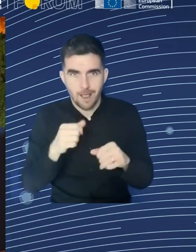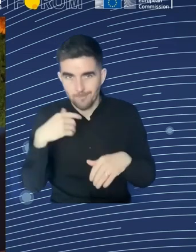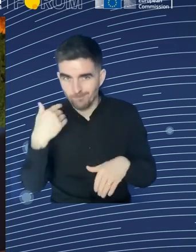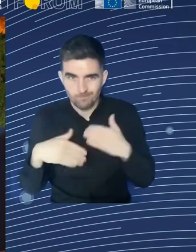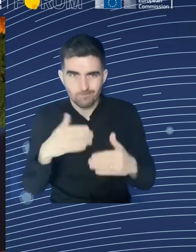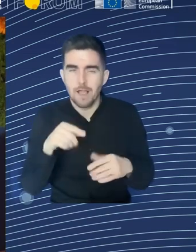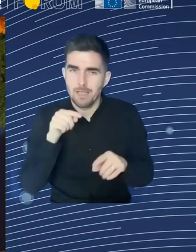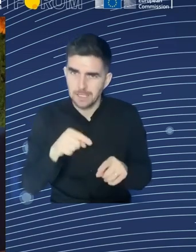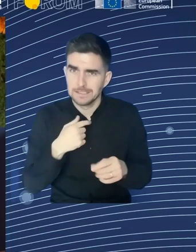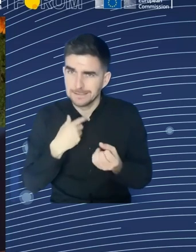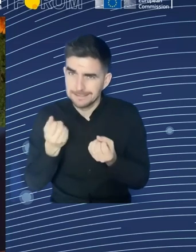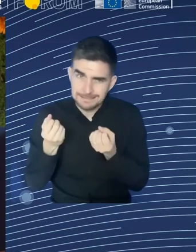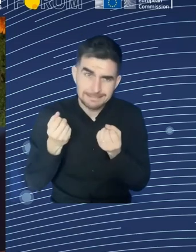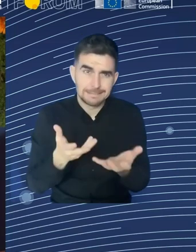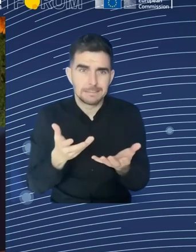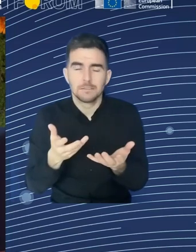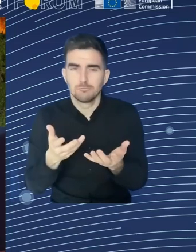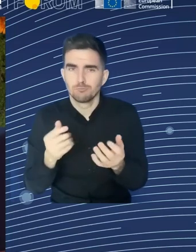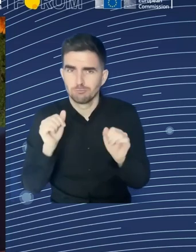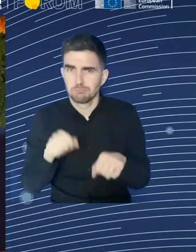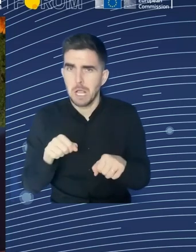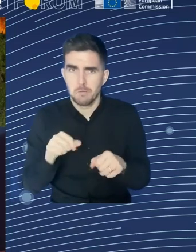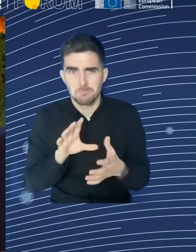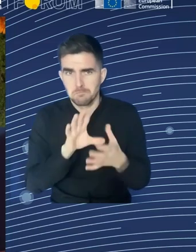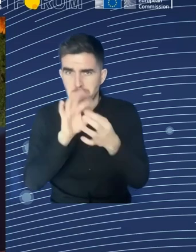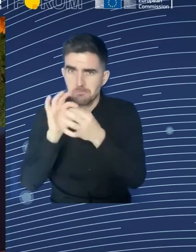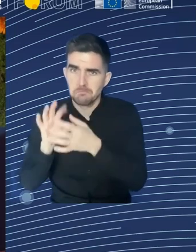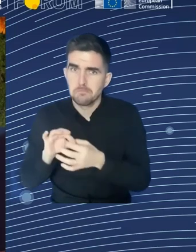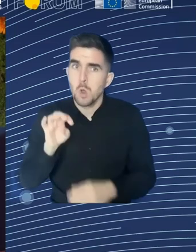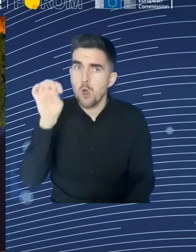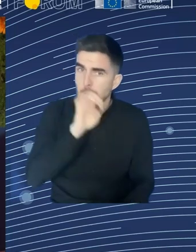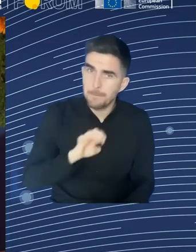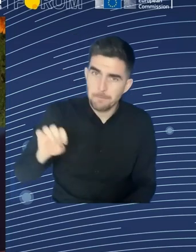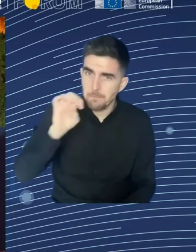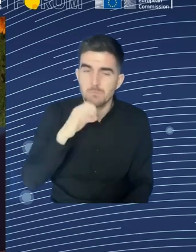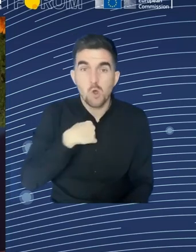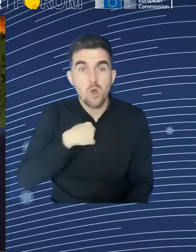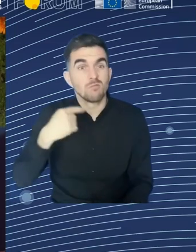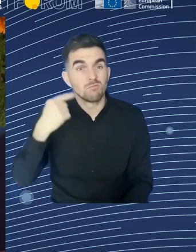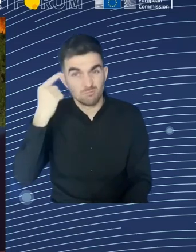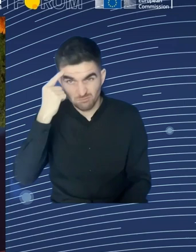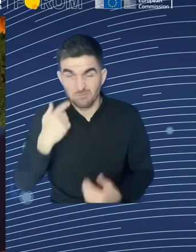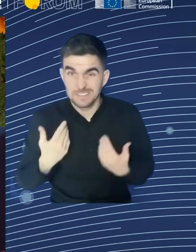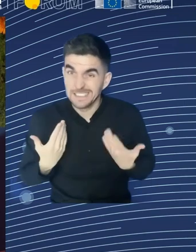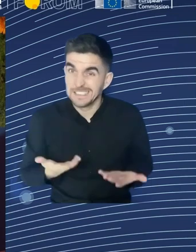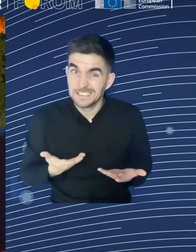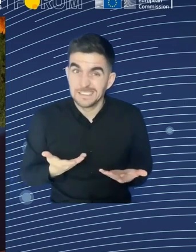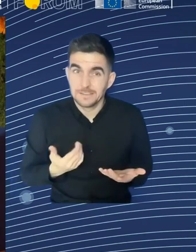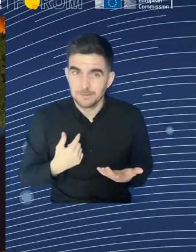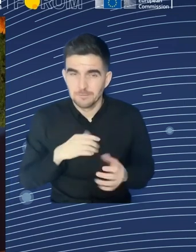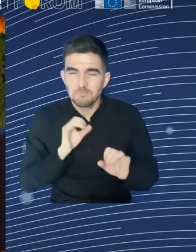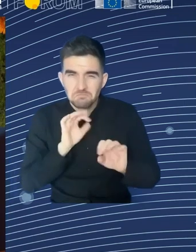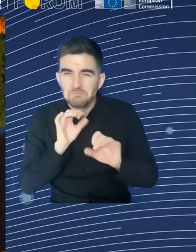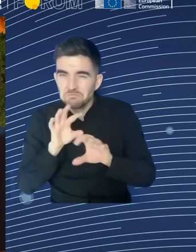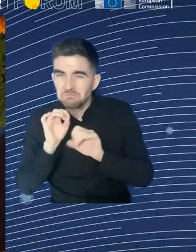have mentioned quite enough opportunities through which we, as local politicians, together with our